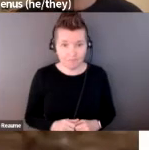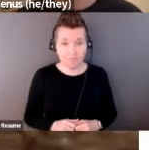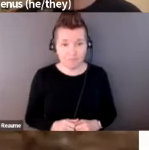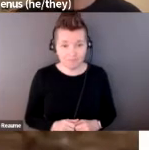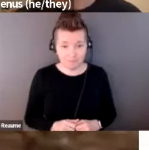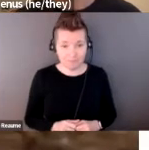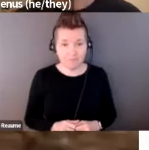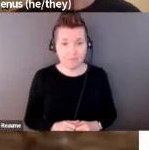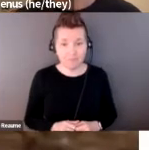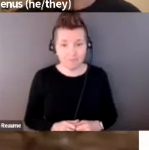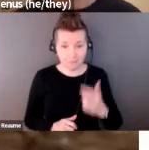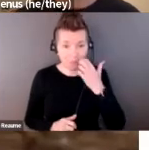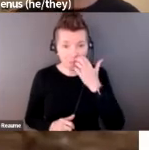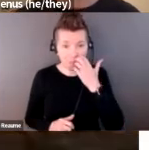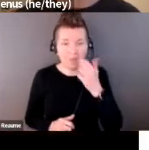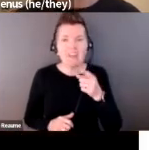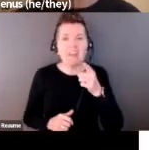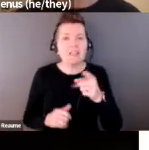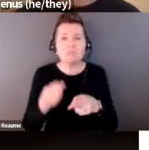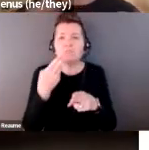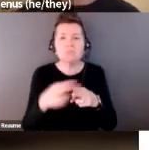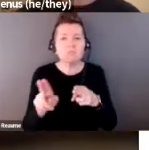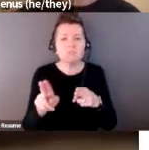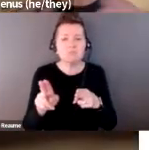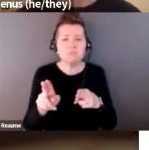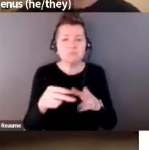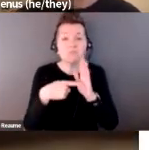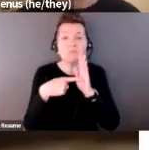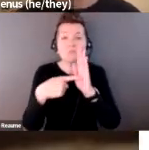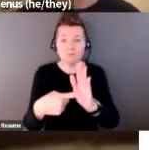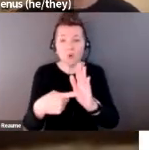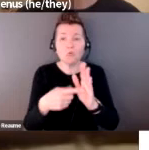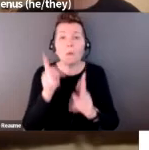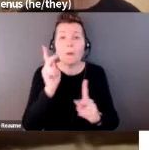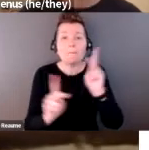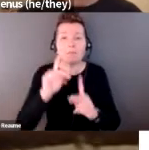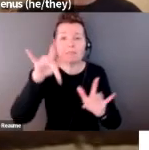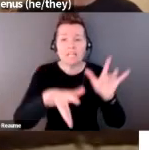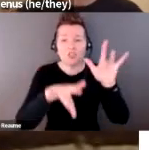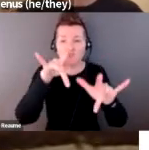We're going to play 15 seconds of a moving image of people touching the piece.